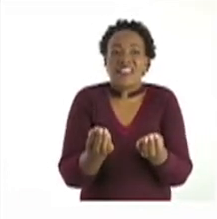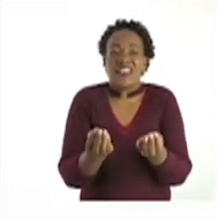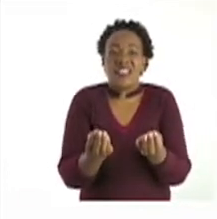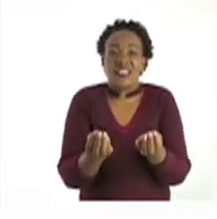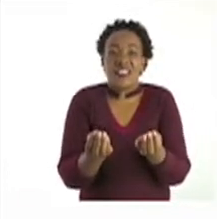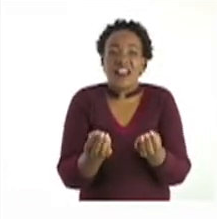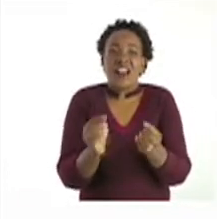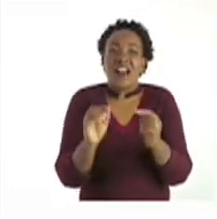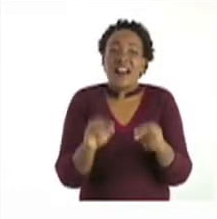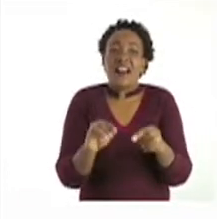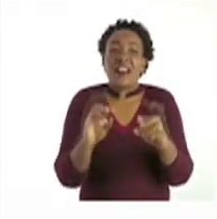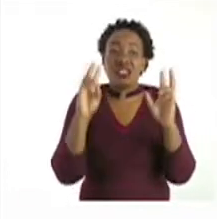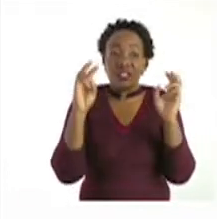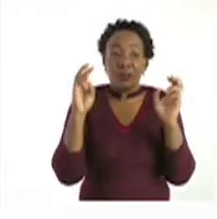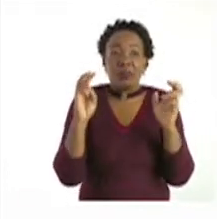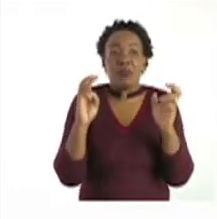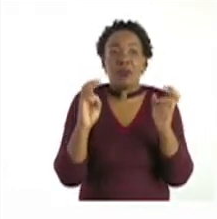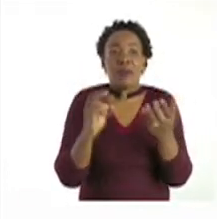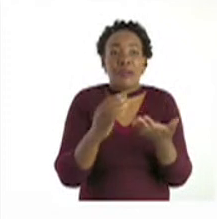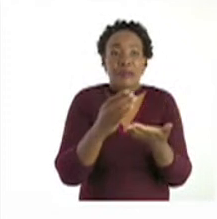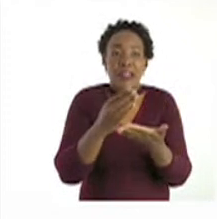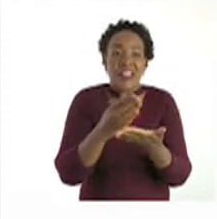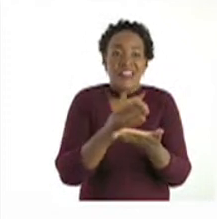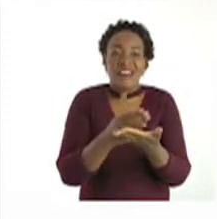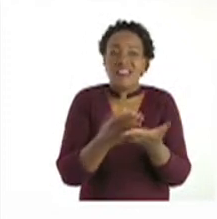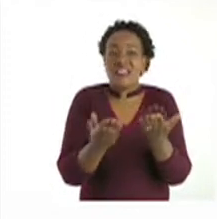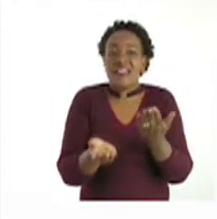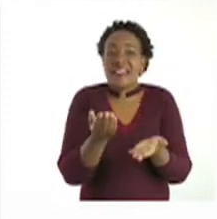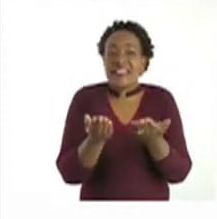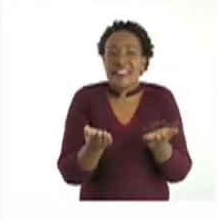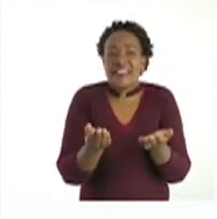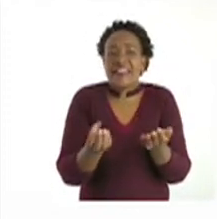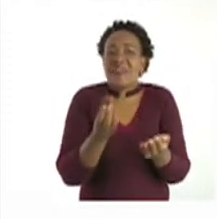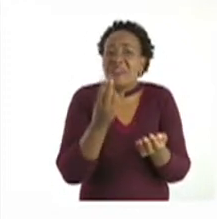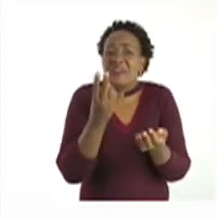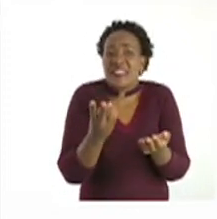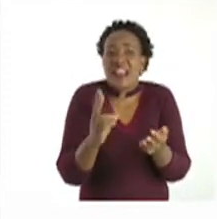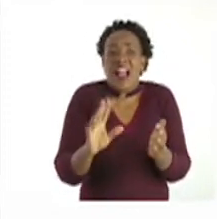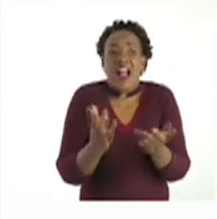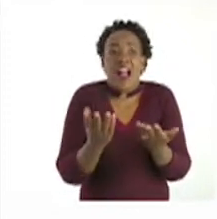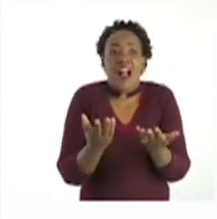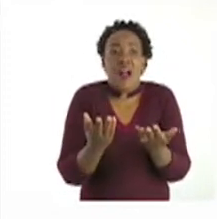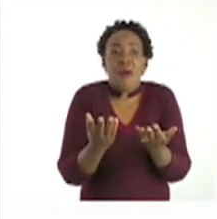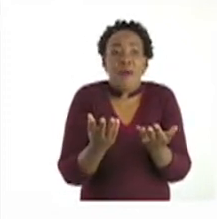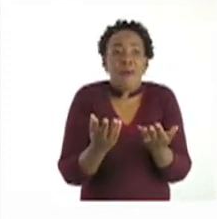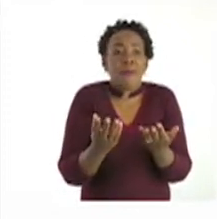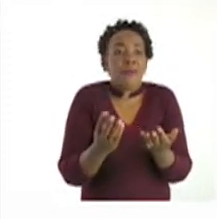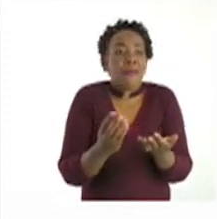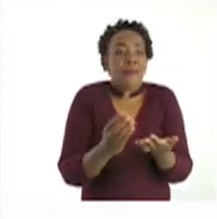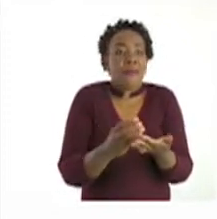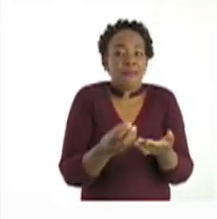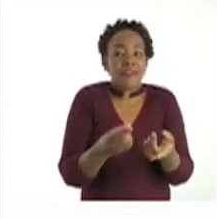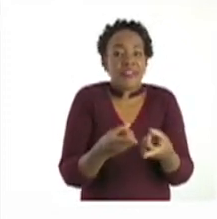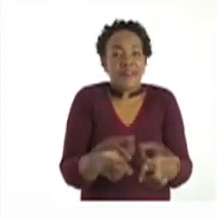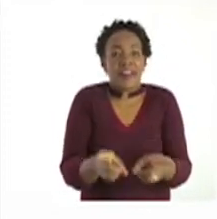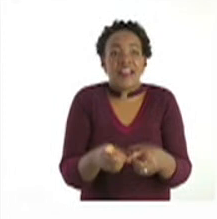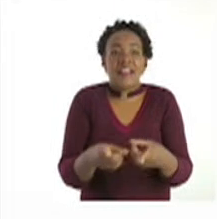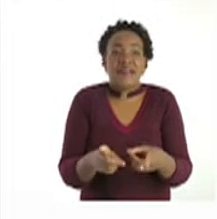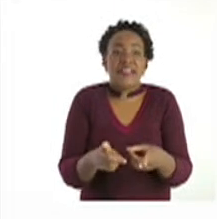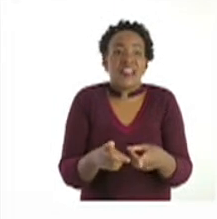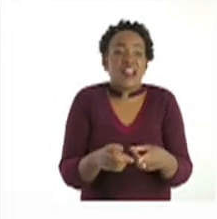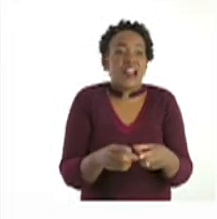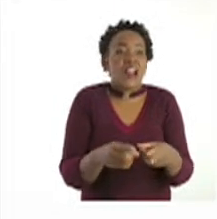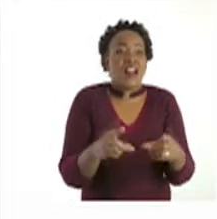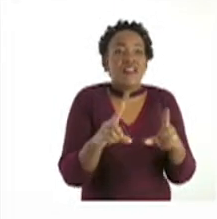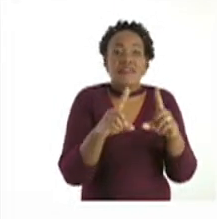we are going to order and convey different containers. I'll use different containers